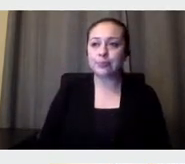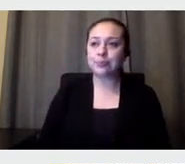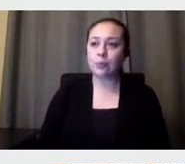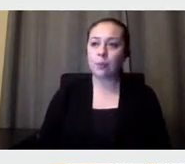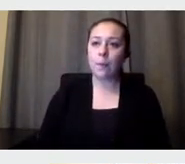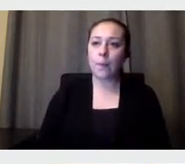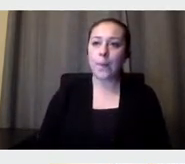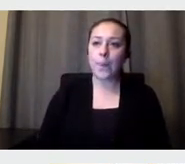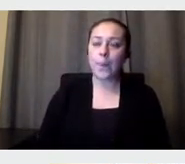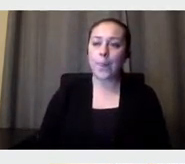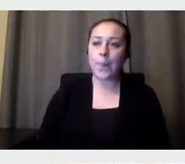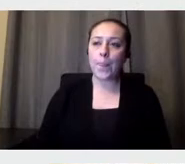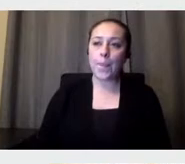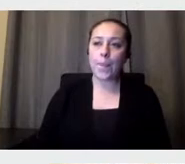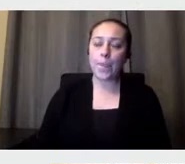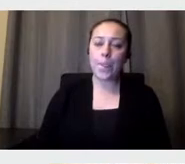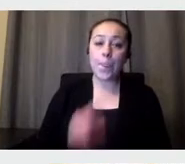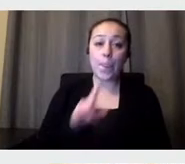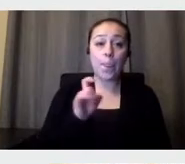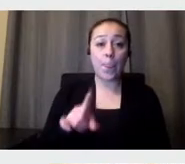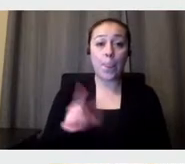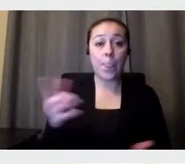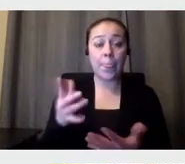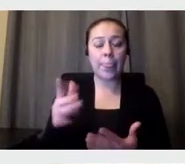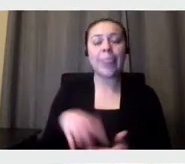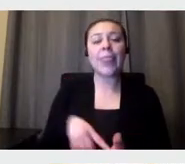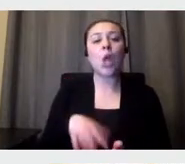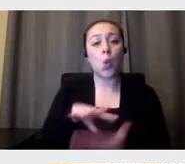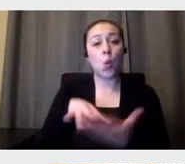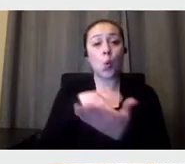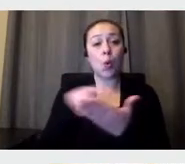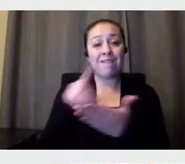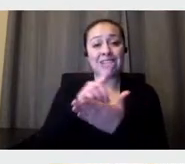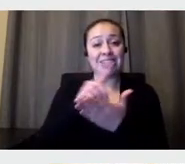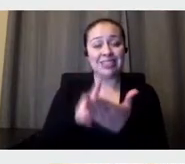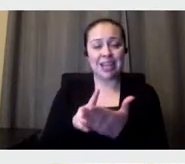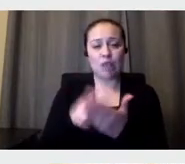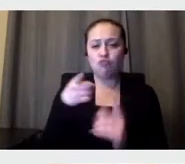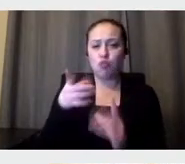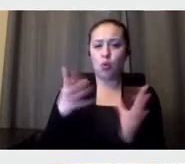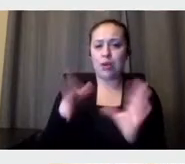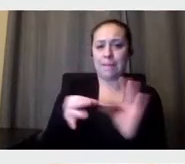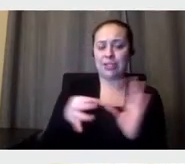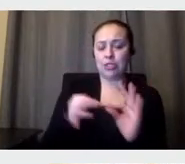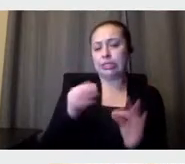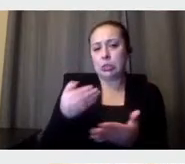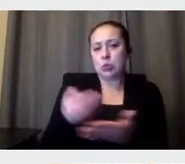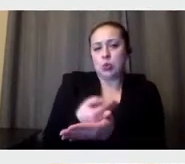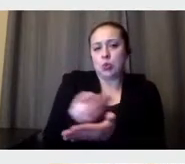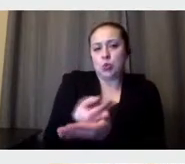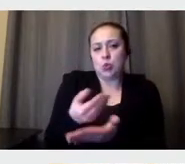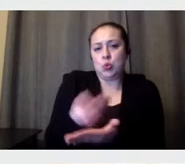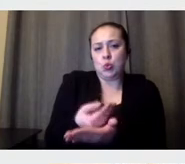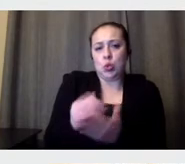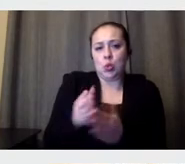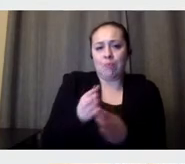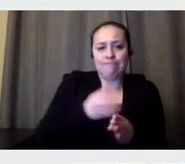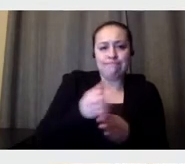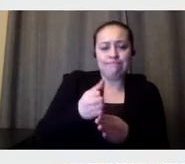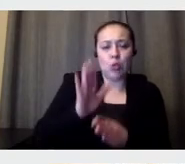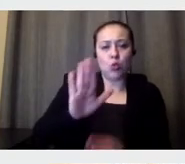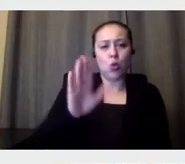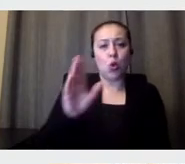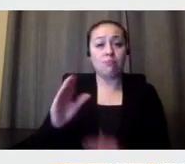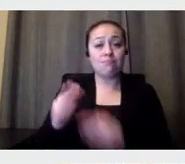says that, uh, graphic design, as you mentioned, relatively new field, uh, in your country. Do you see